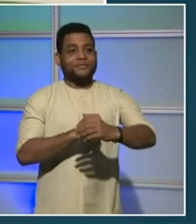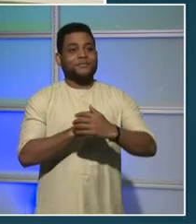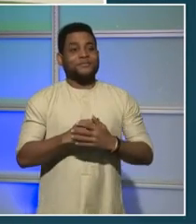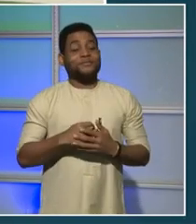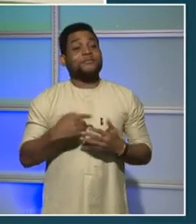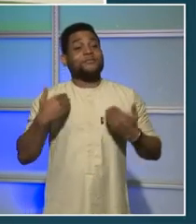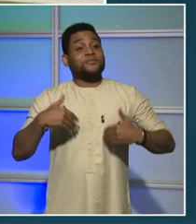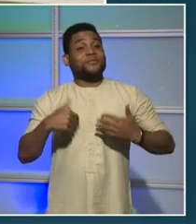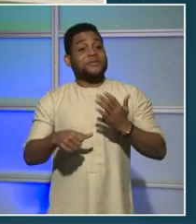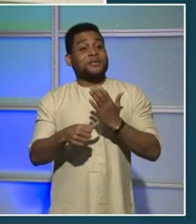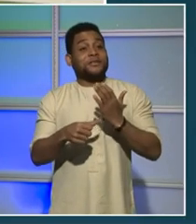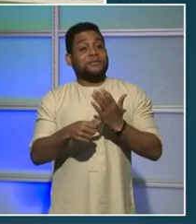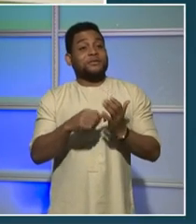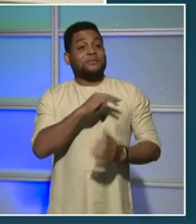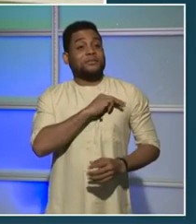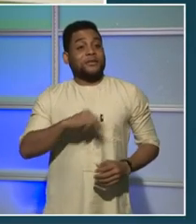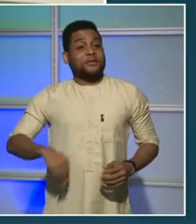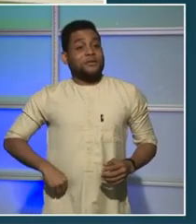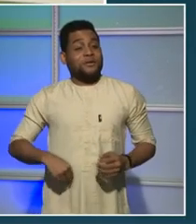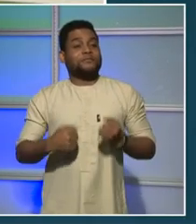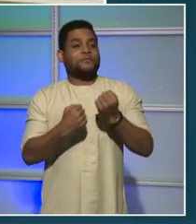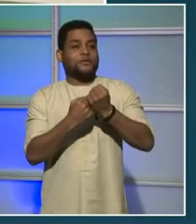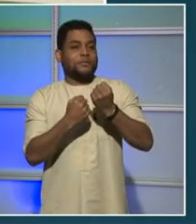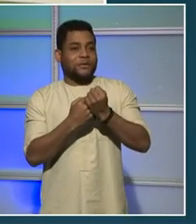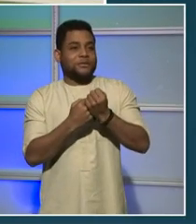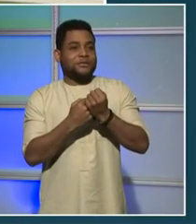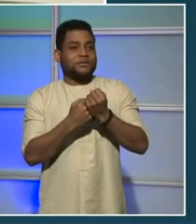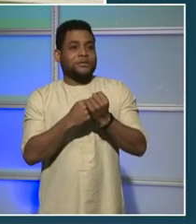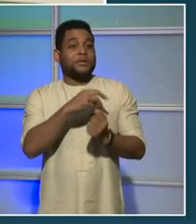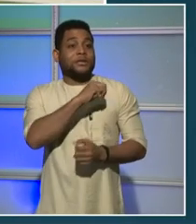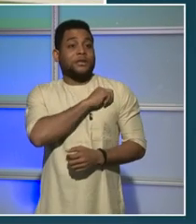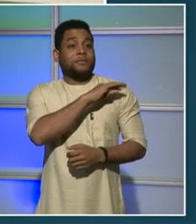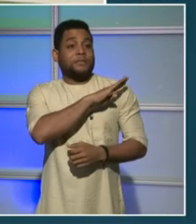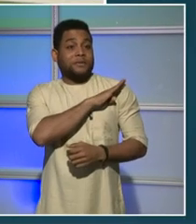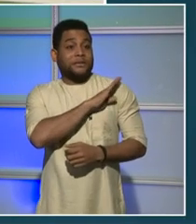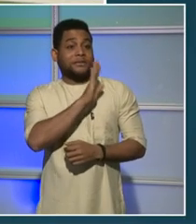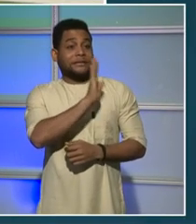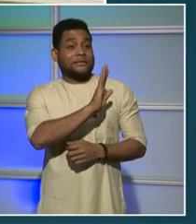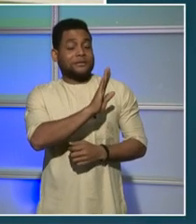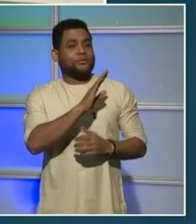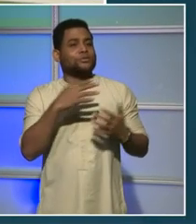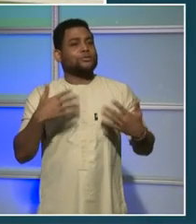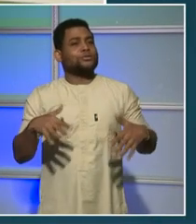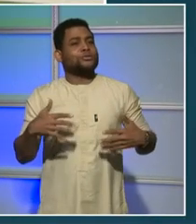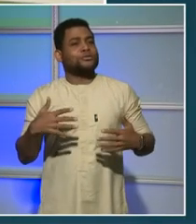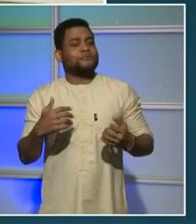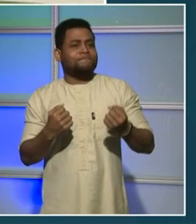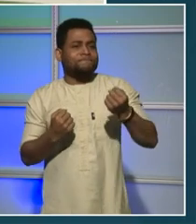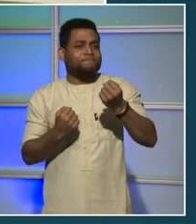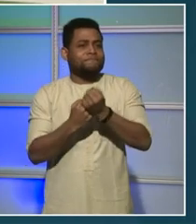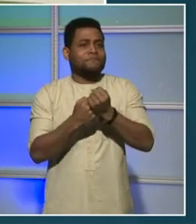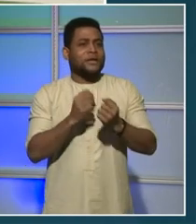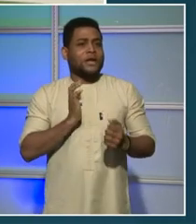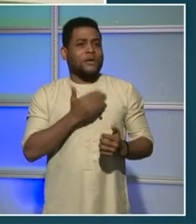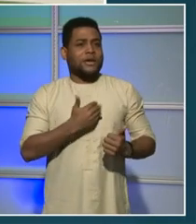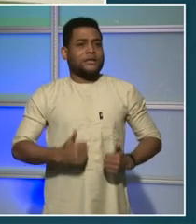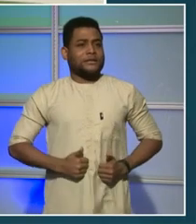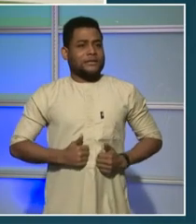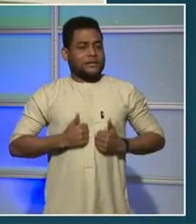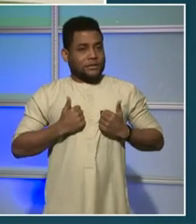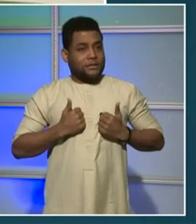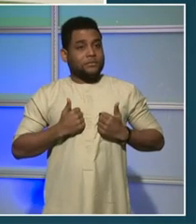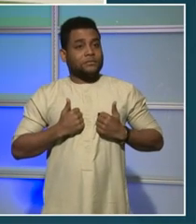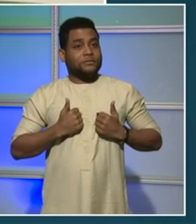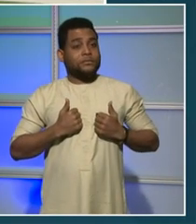ensure the safety and well-being of all of our residents. We all want to feel and be safe, so I am asking